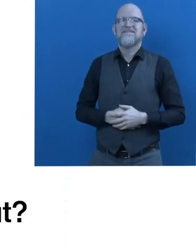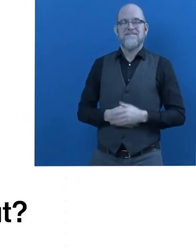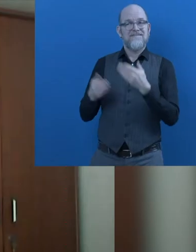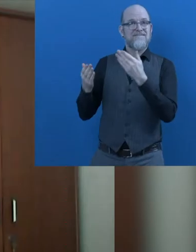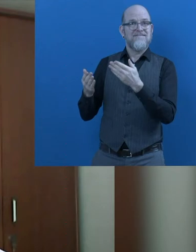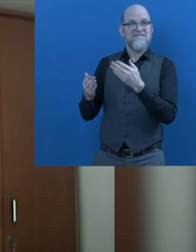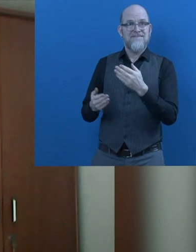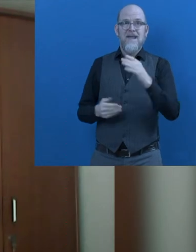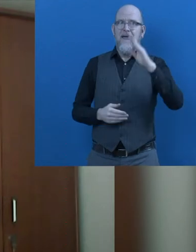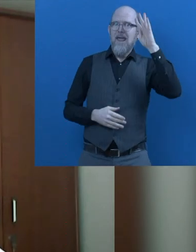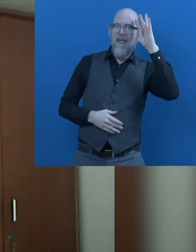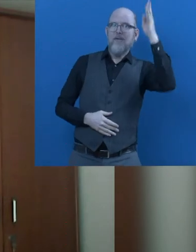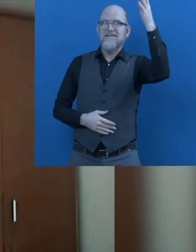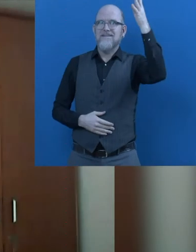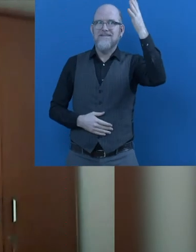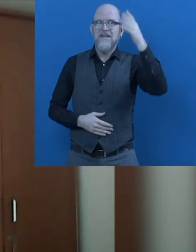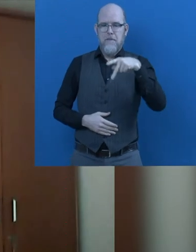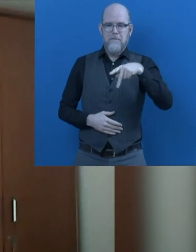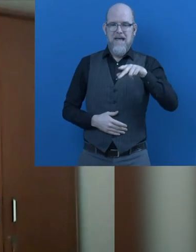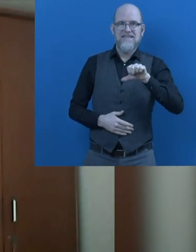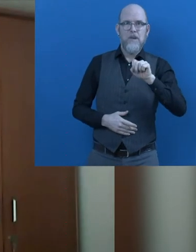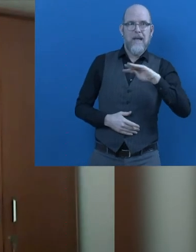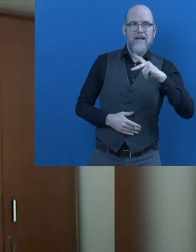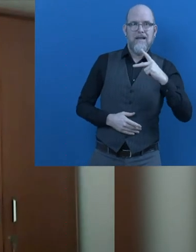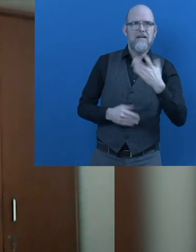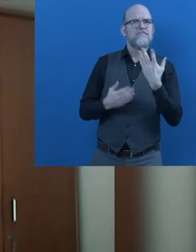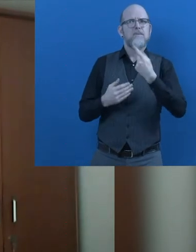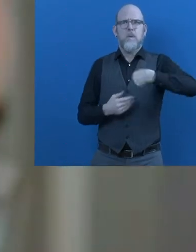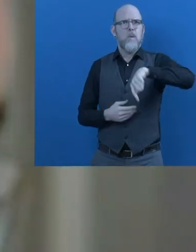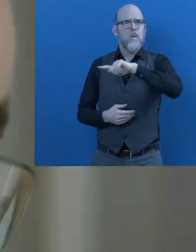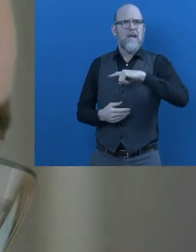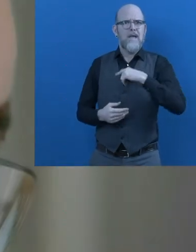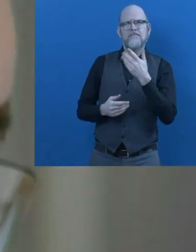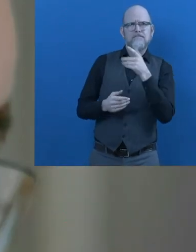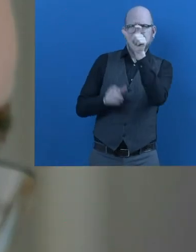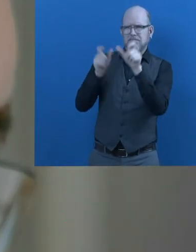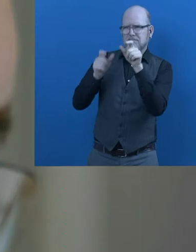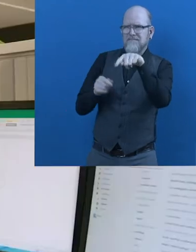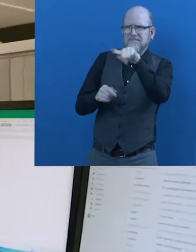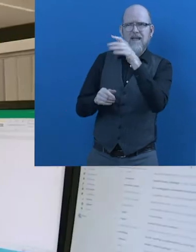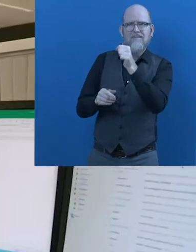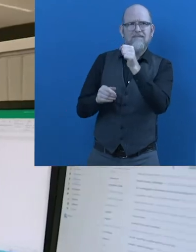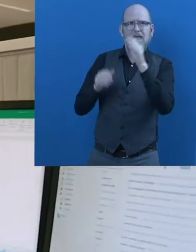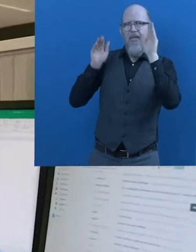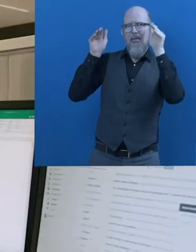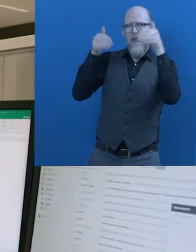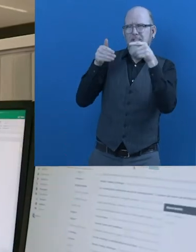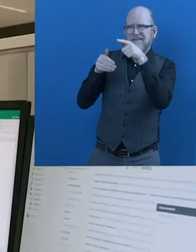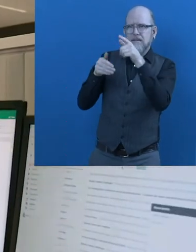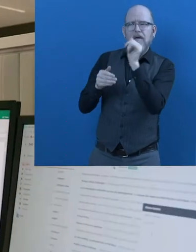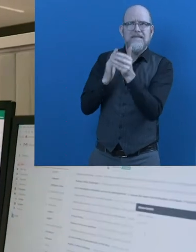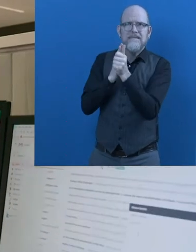The innovation of Passwork is that we focus on talents of people with an autism spectrum profile